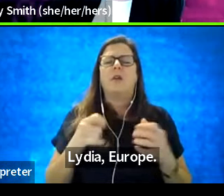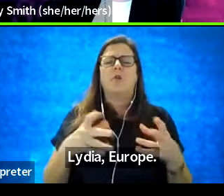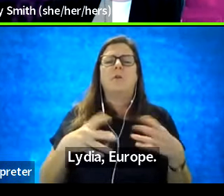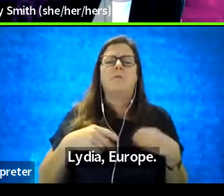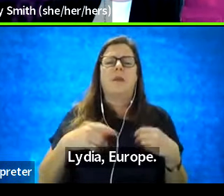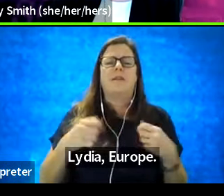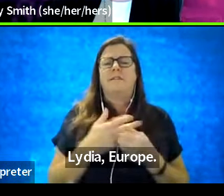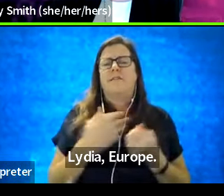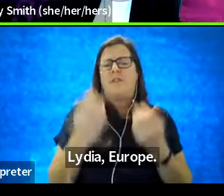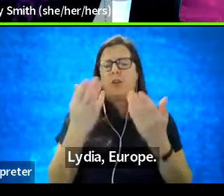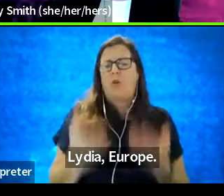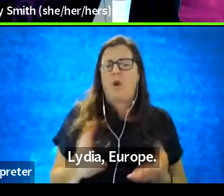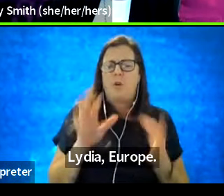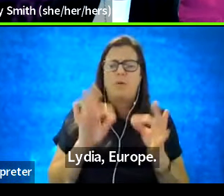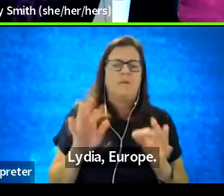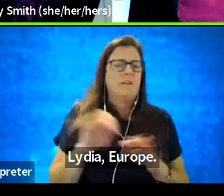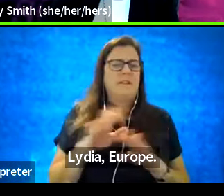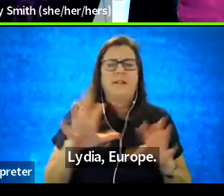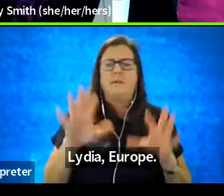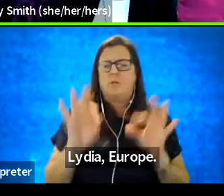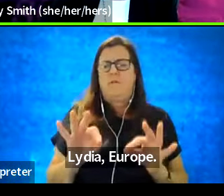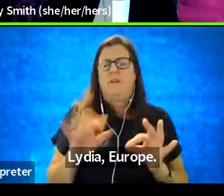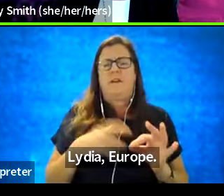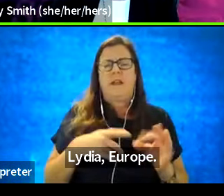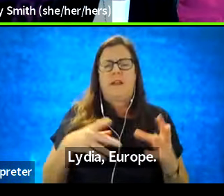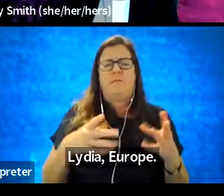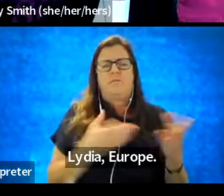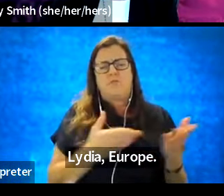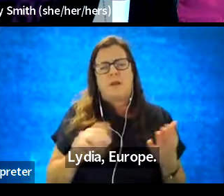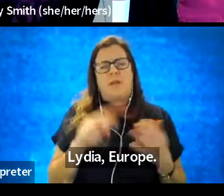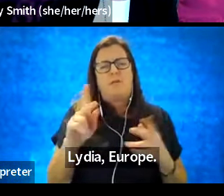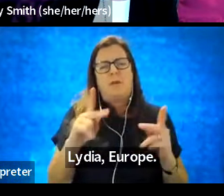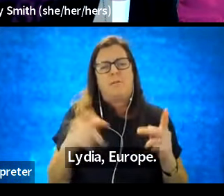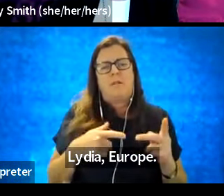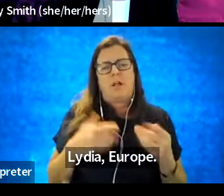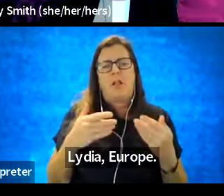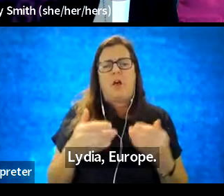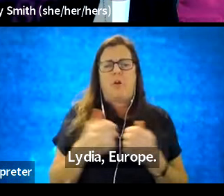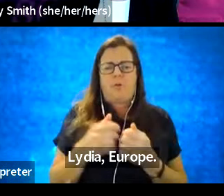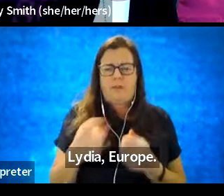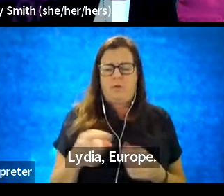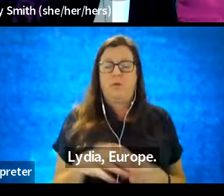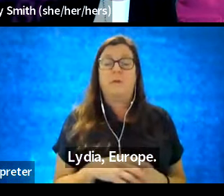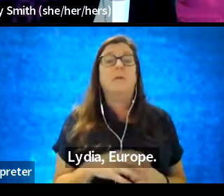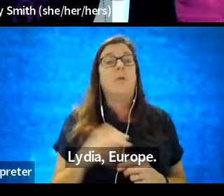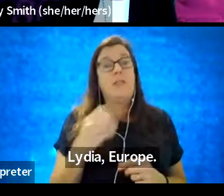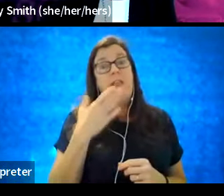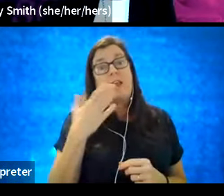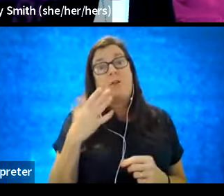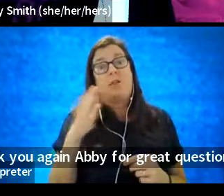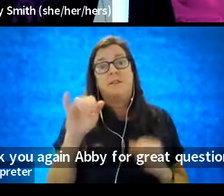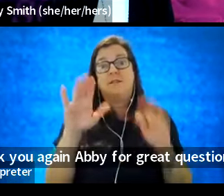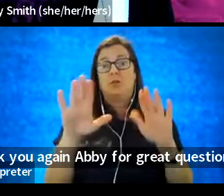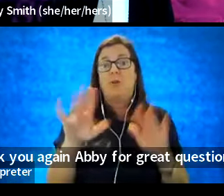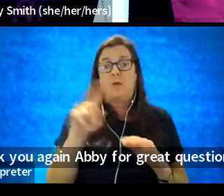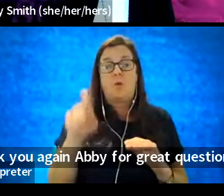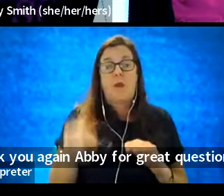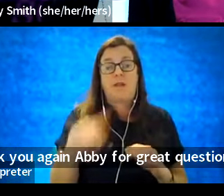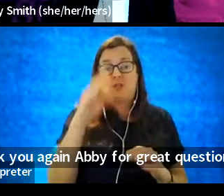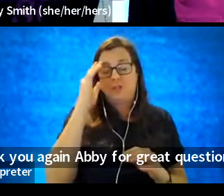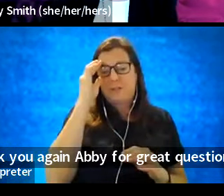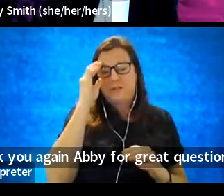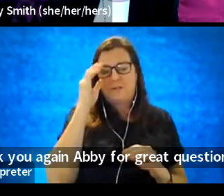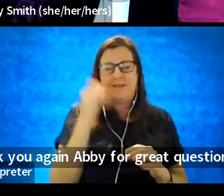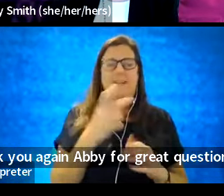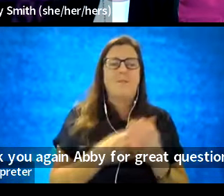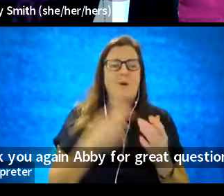perfect and imperfect, and bring others along as a result. Thank you again, Abby, for a great question. And both